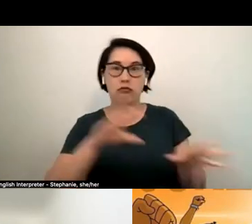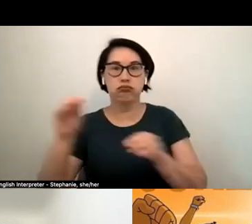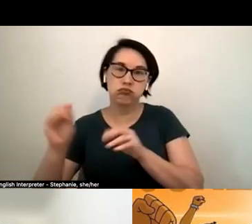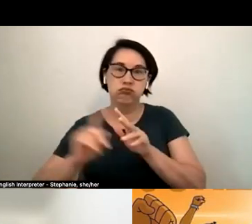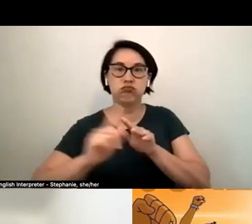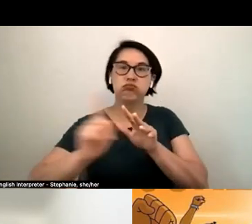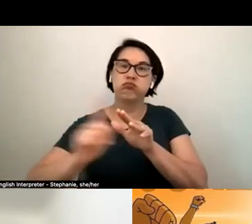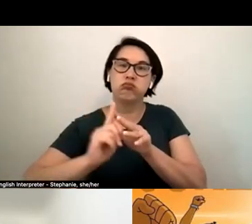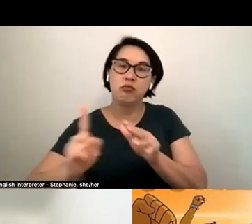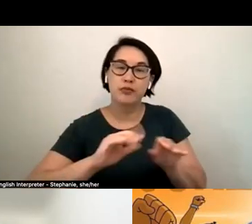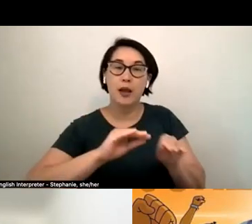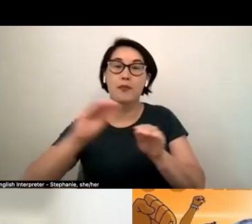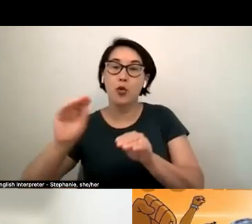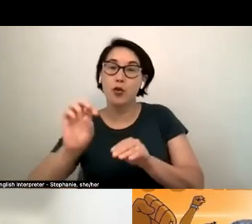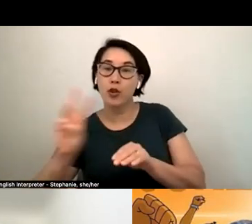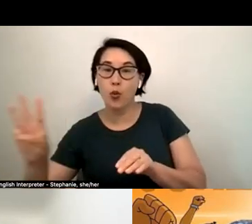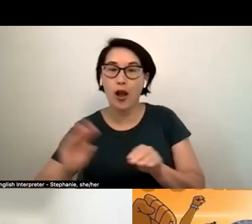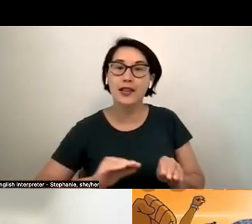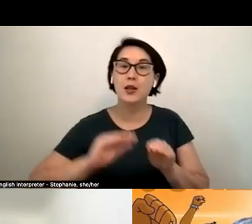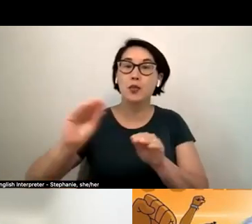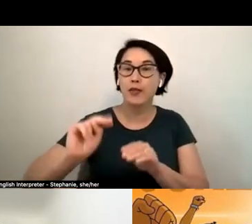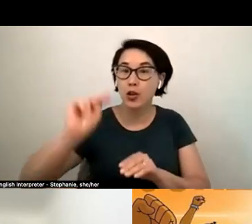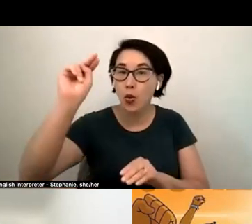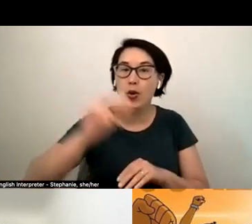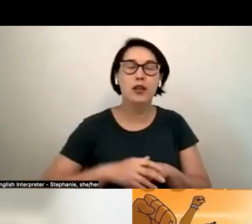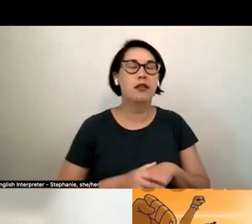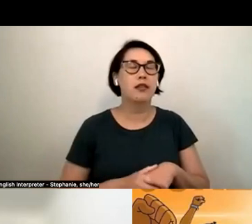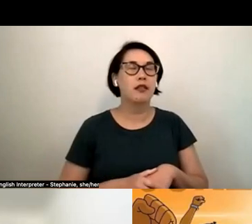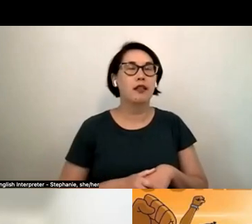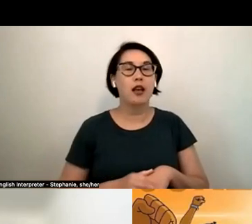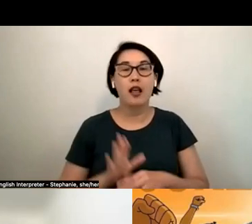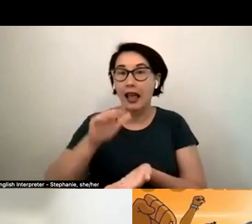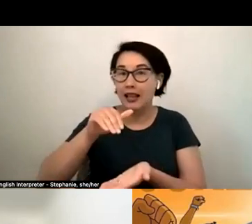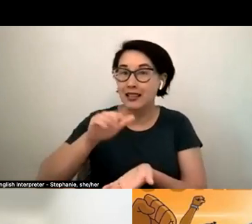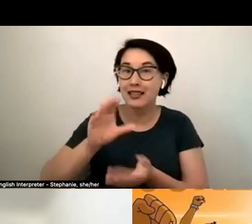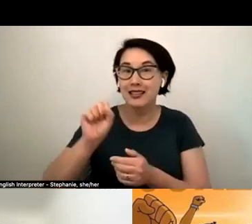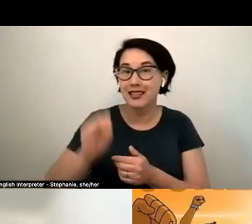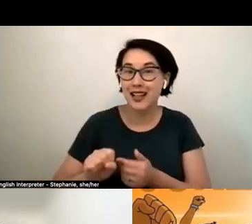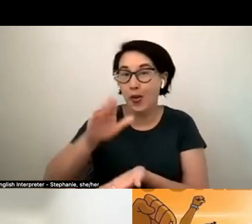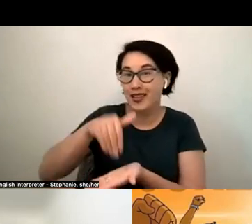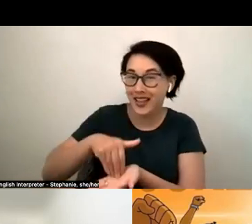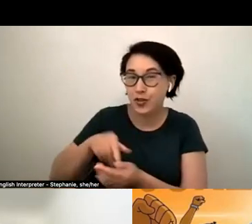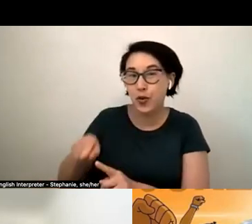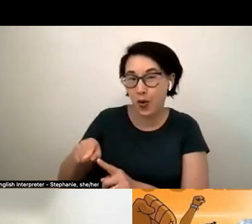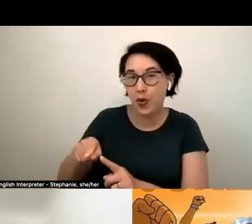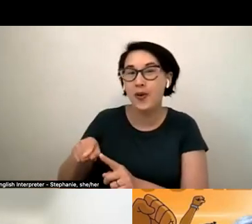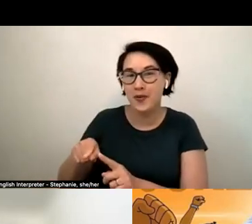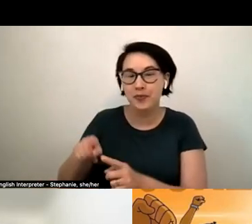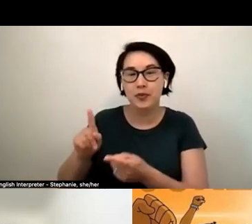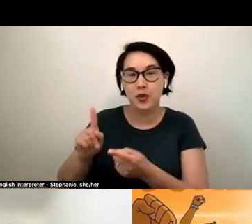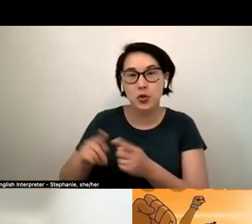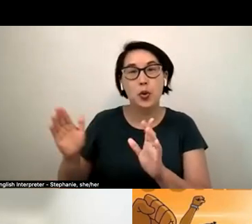and west into places like south central central central avenue runs from south central into little